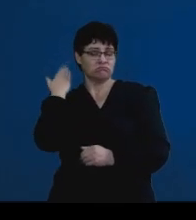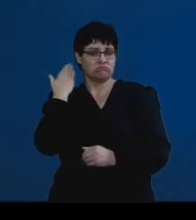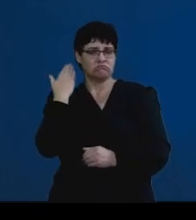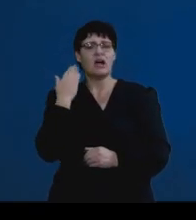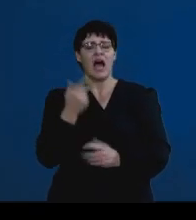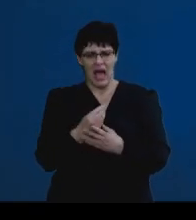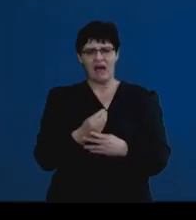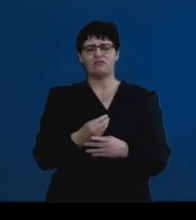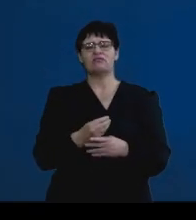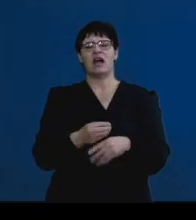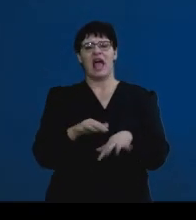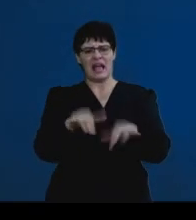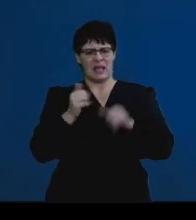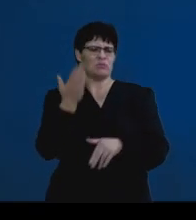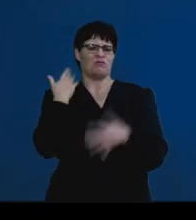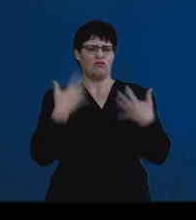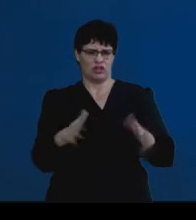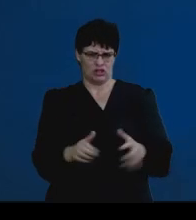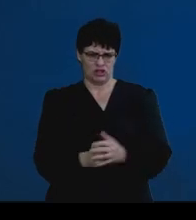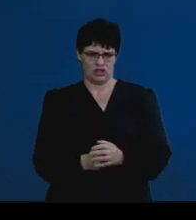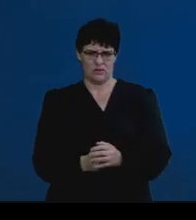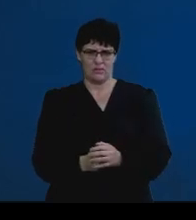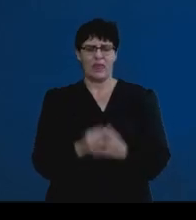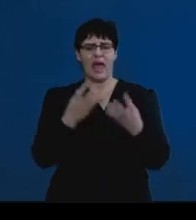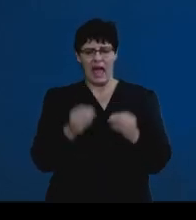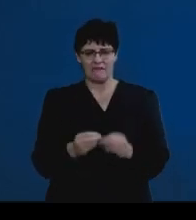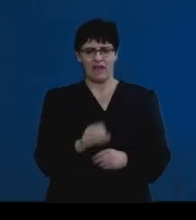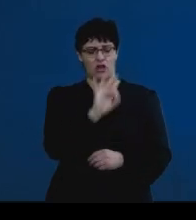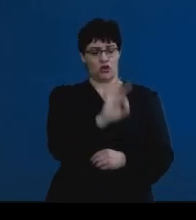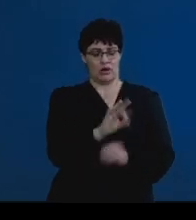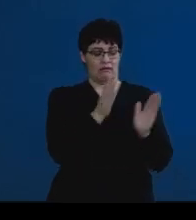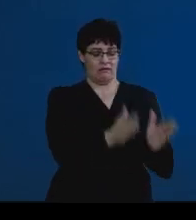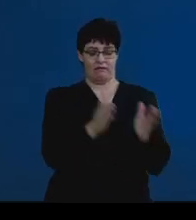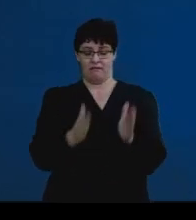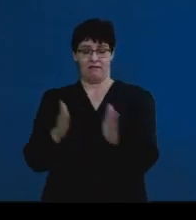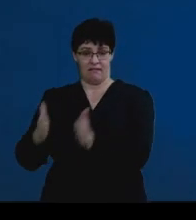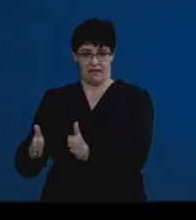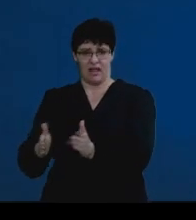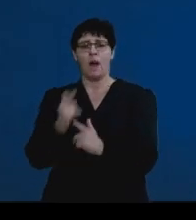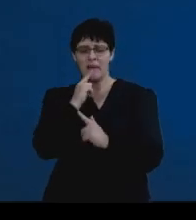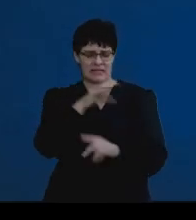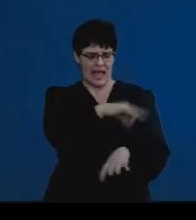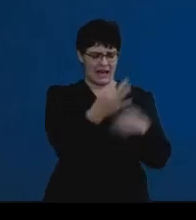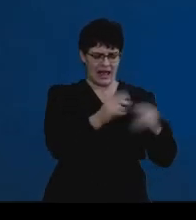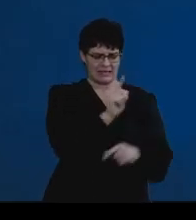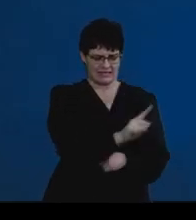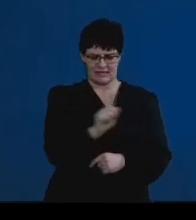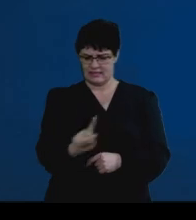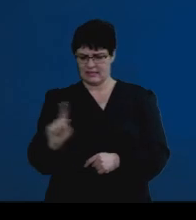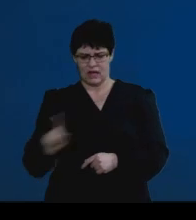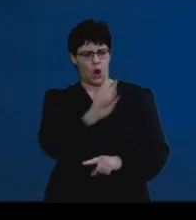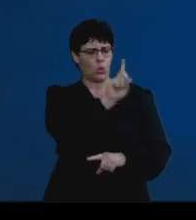exam papers. There are three sections to this. And so we're going to look at each of these sections and try and analyze the types of questions